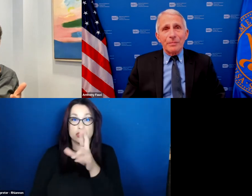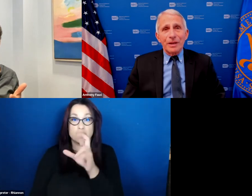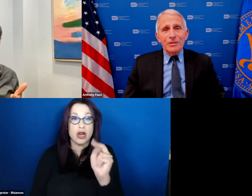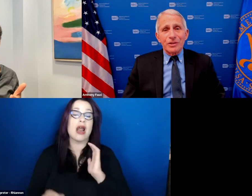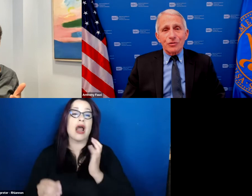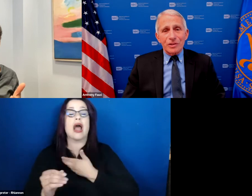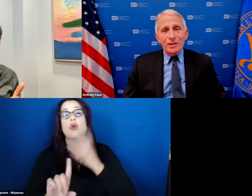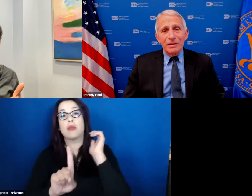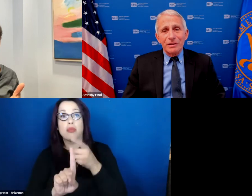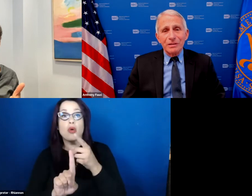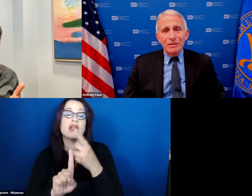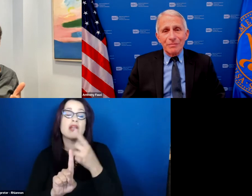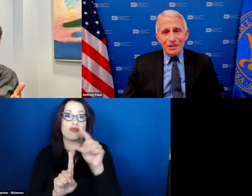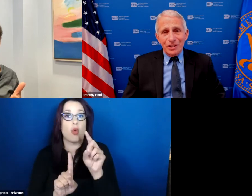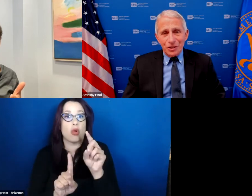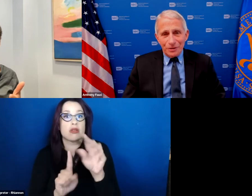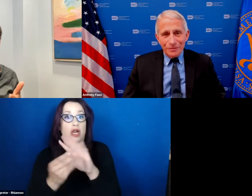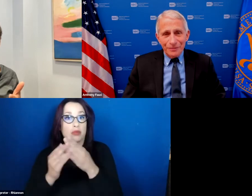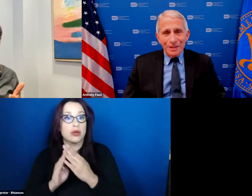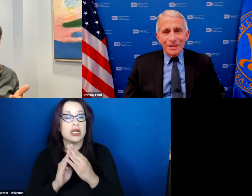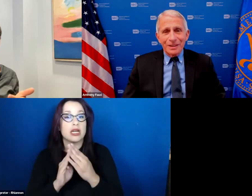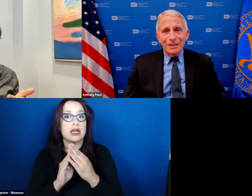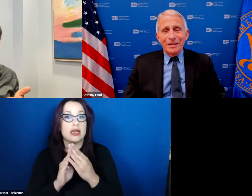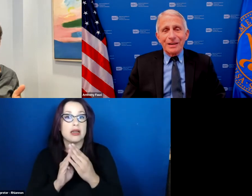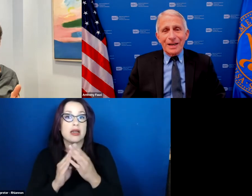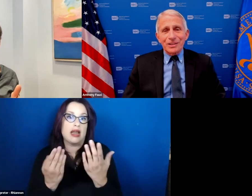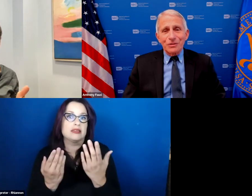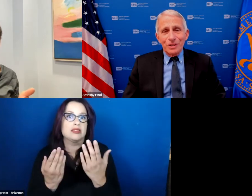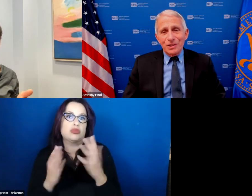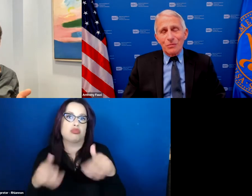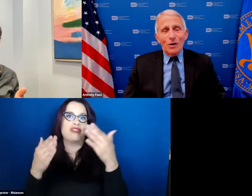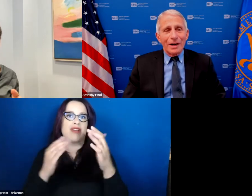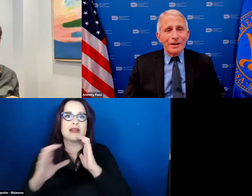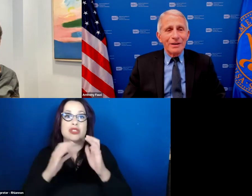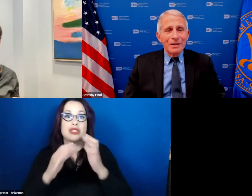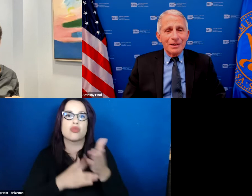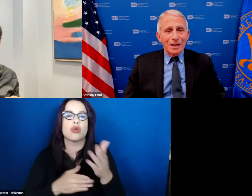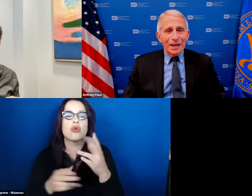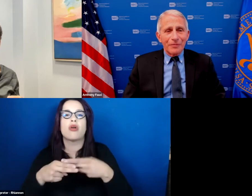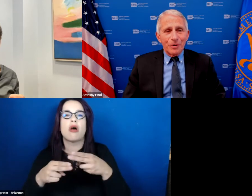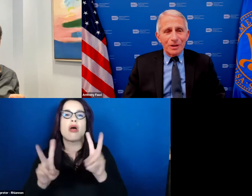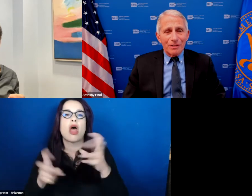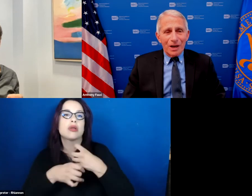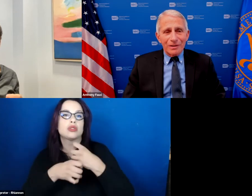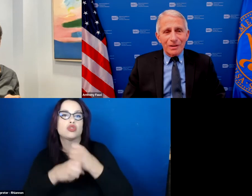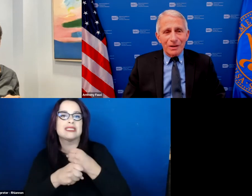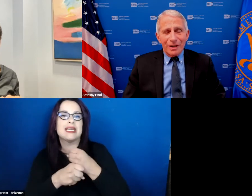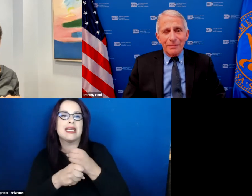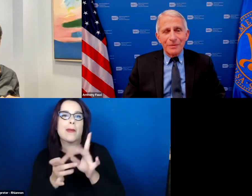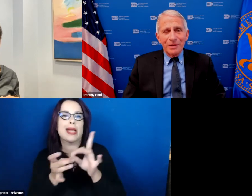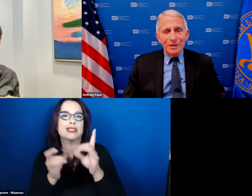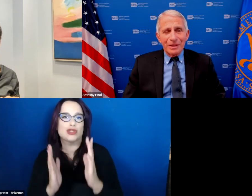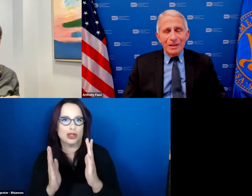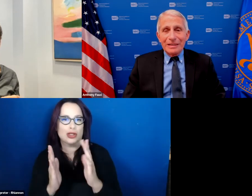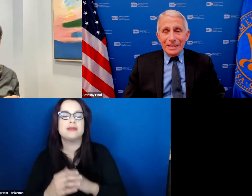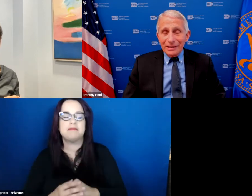describing is the trusted messenger uh and that's the reason why I have put a lot of time